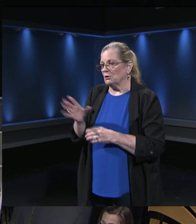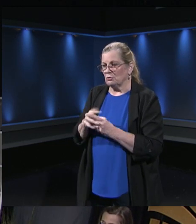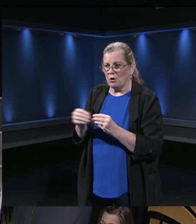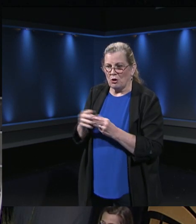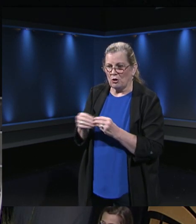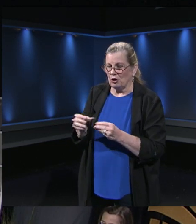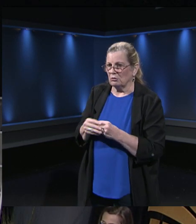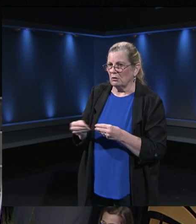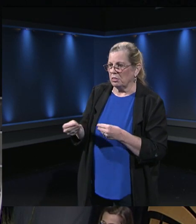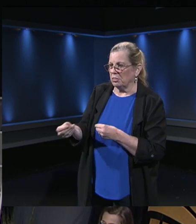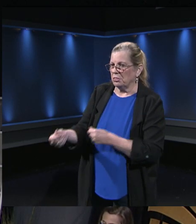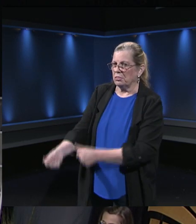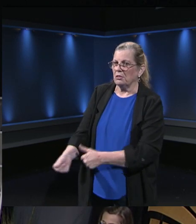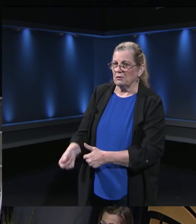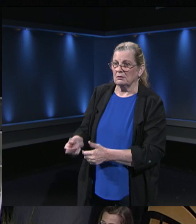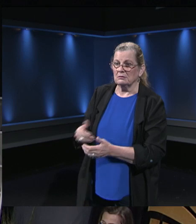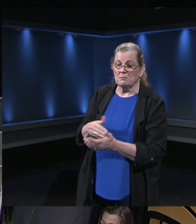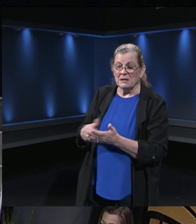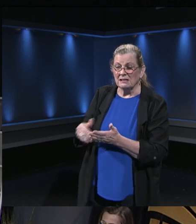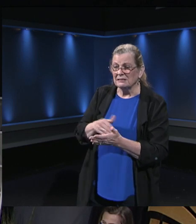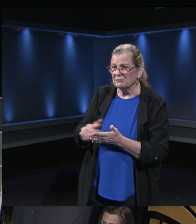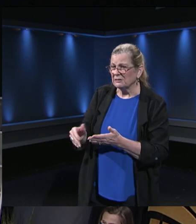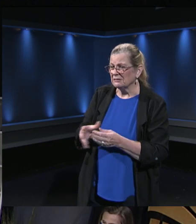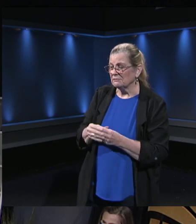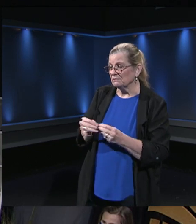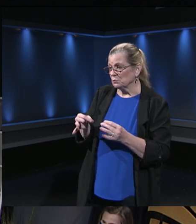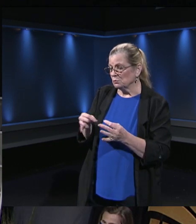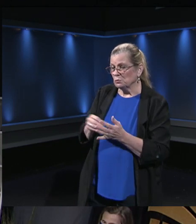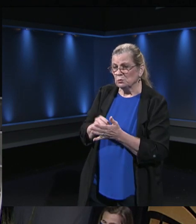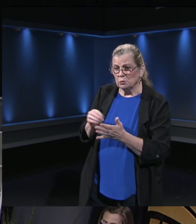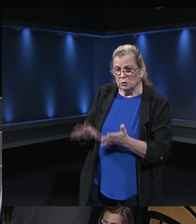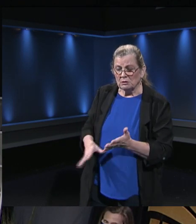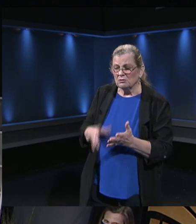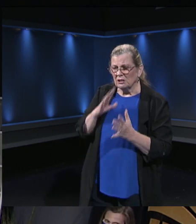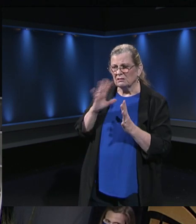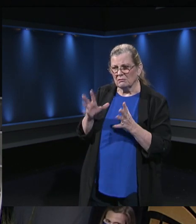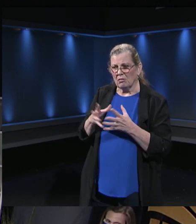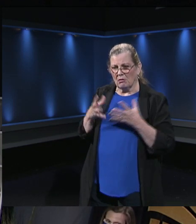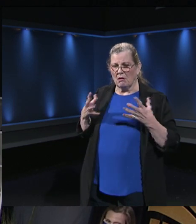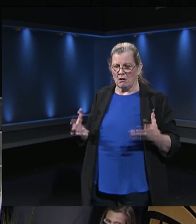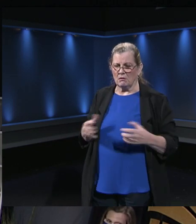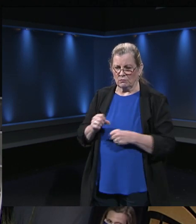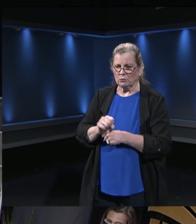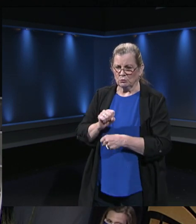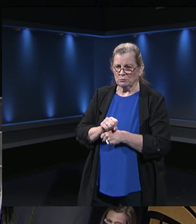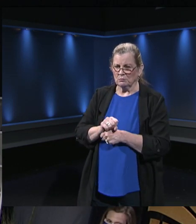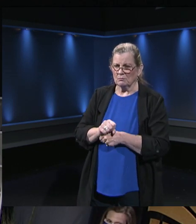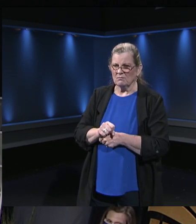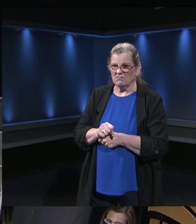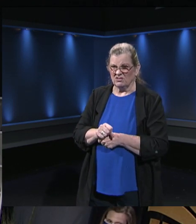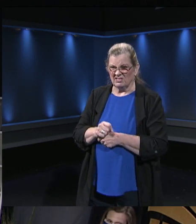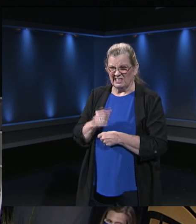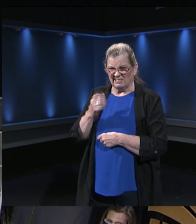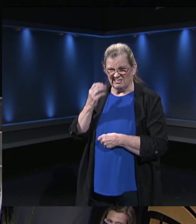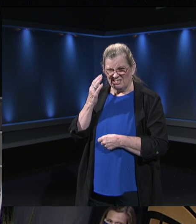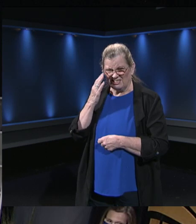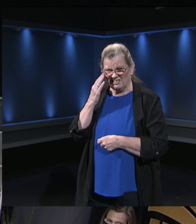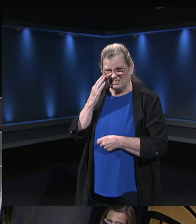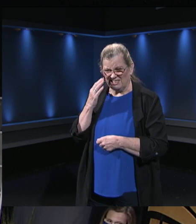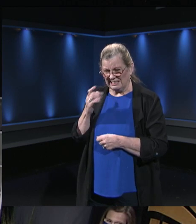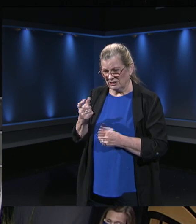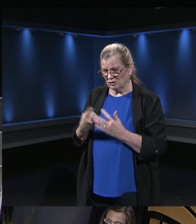thousands of permutations. And again, a lot of work to be done to start her in fifth grade in Great Falls Elementary